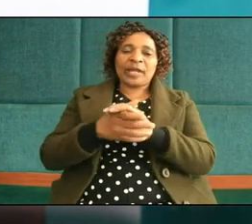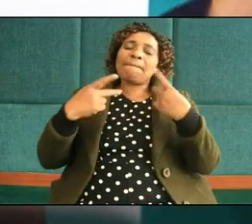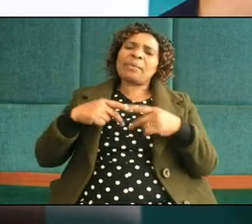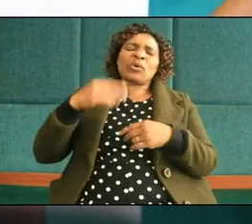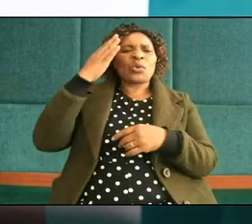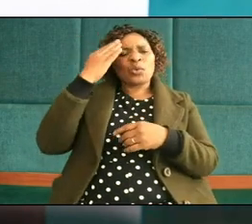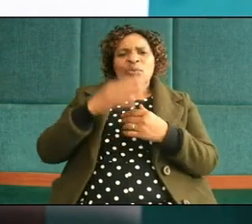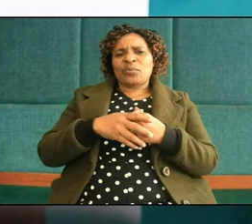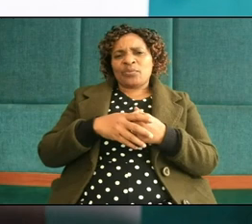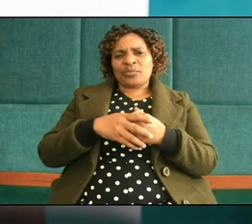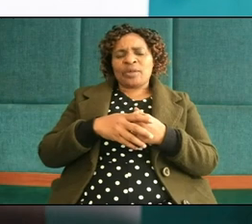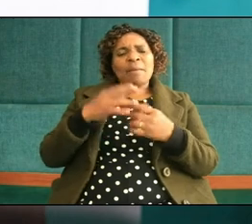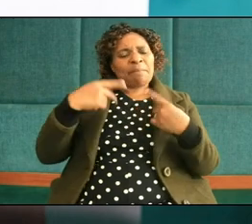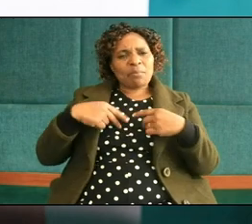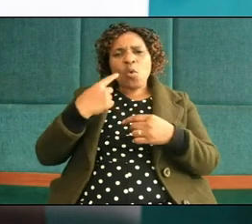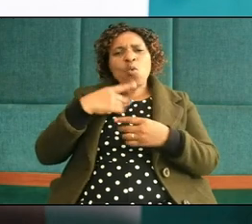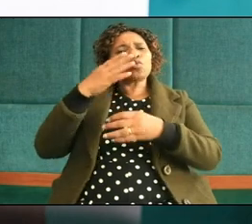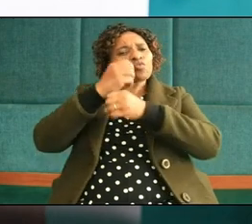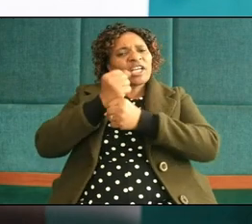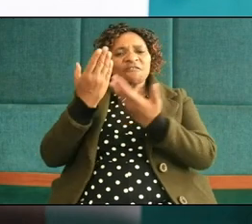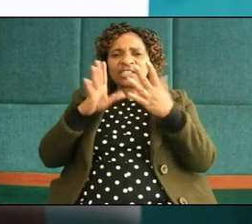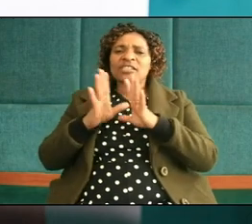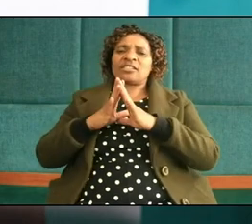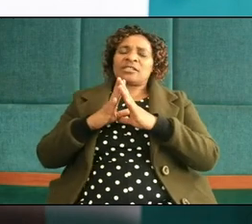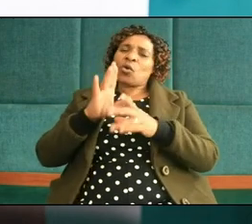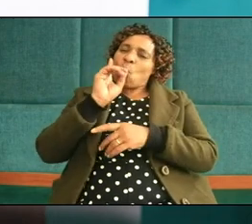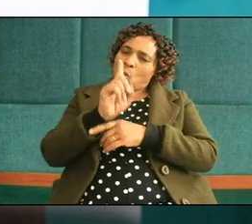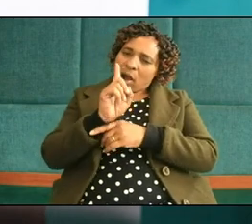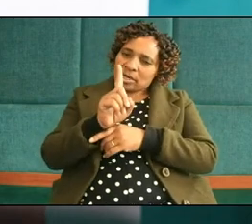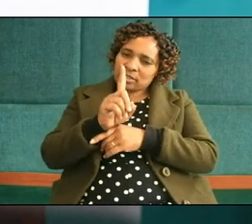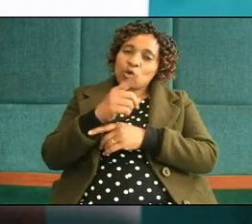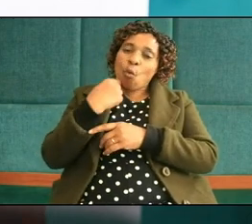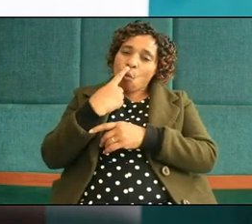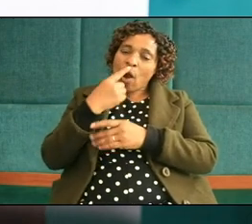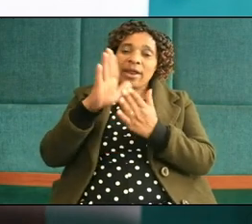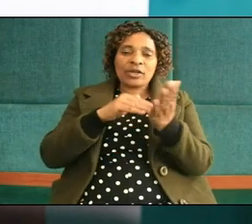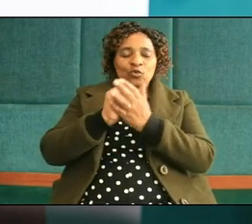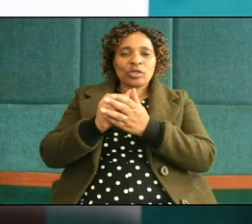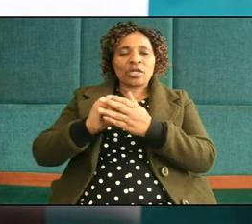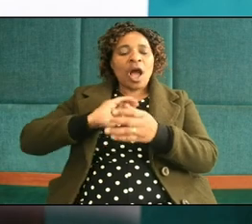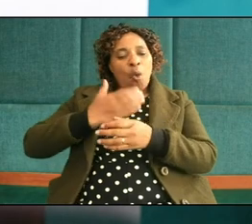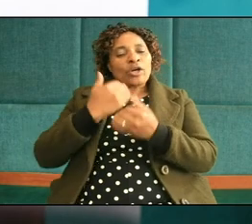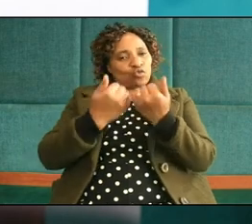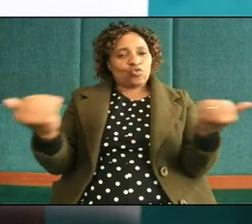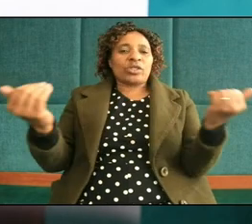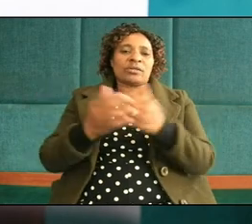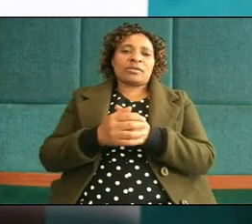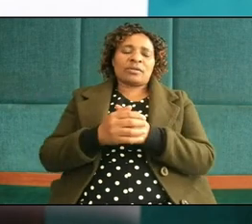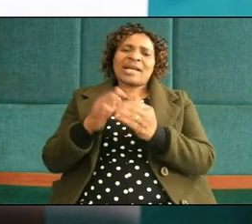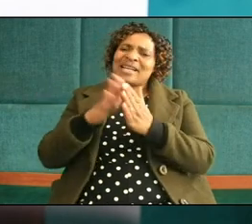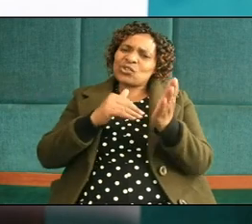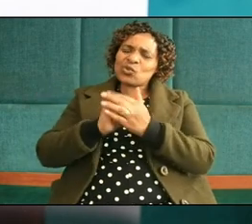people whom we trust they are the ones who are destroying our children who are